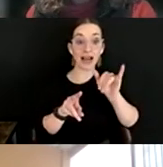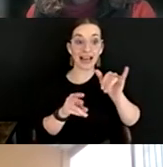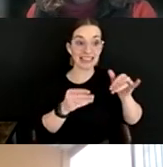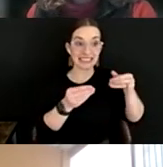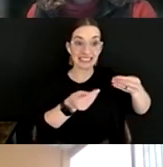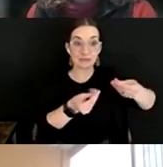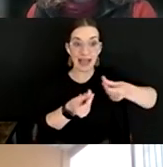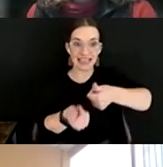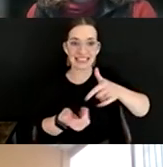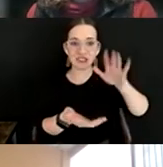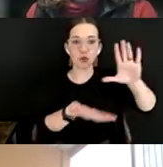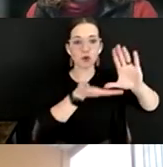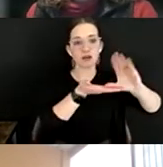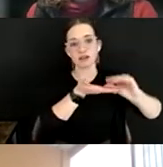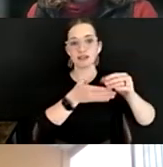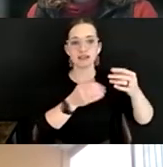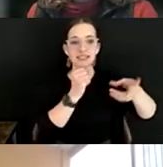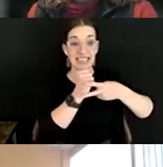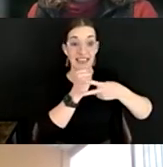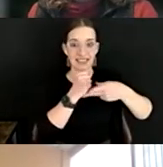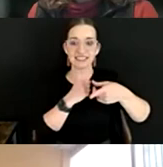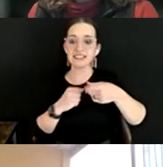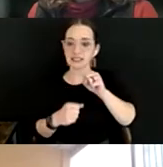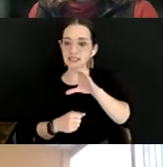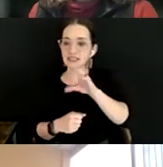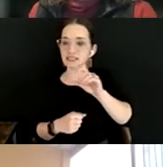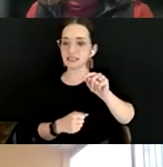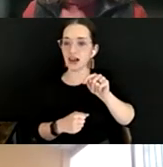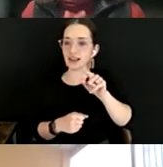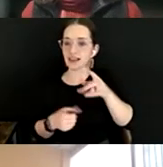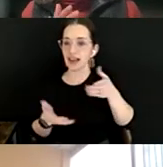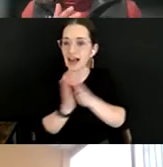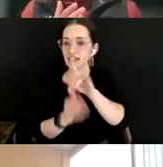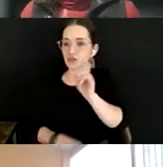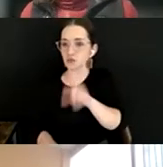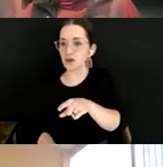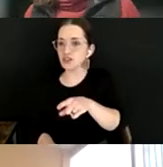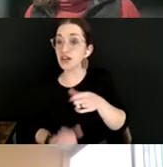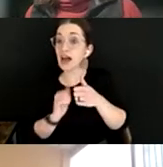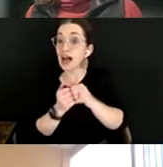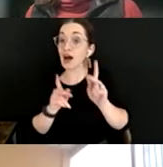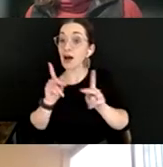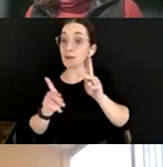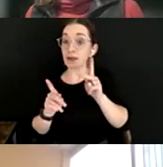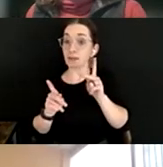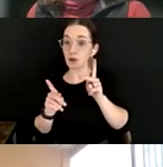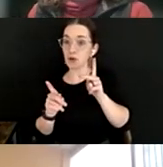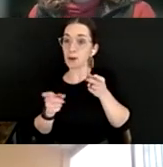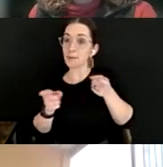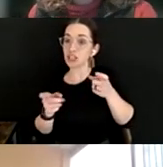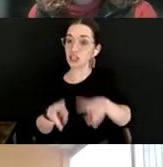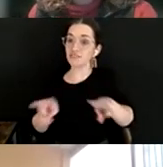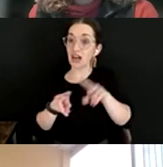Scott adds a question in the chat. How are folks managing the value of promoting versus hiring from without,